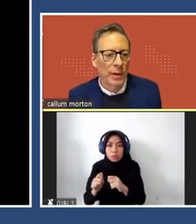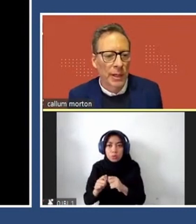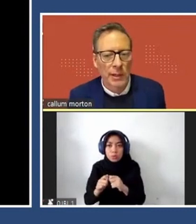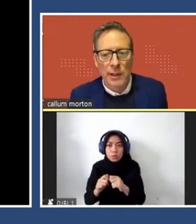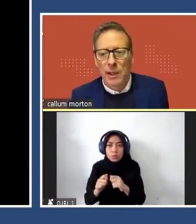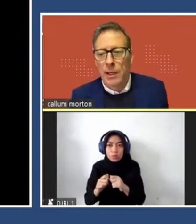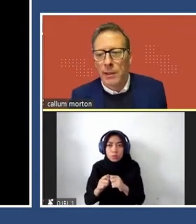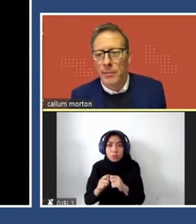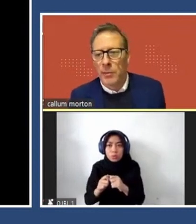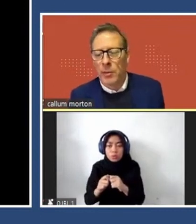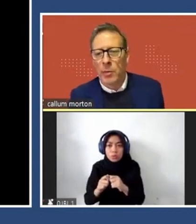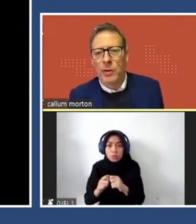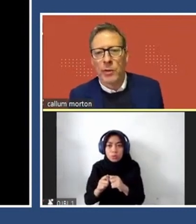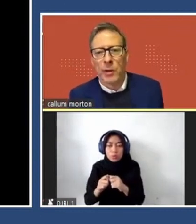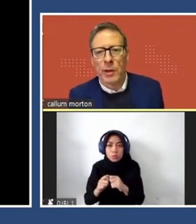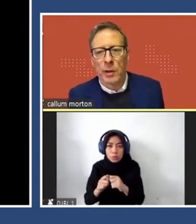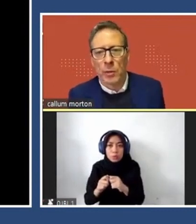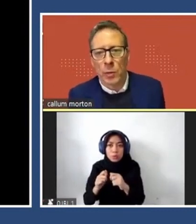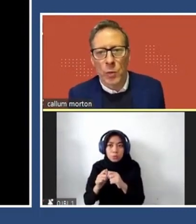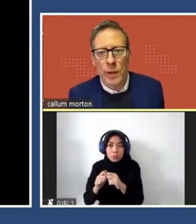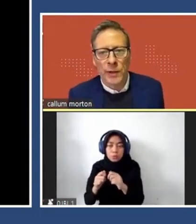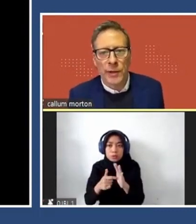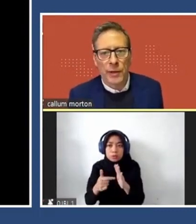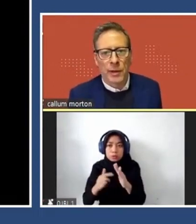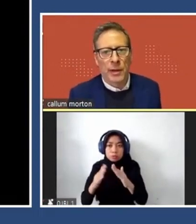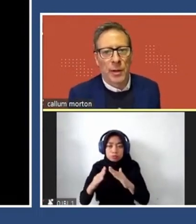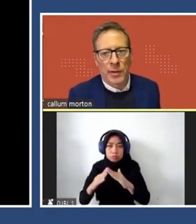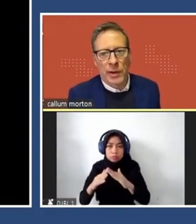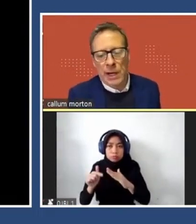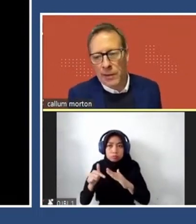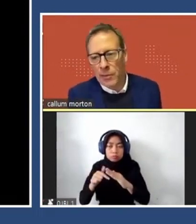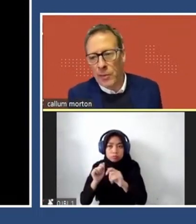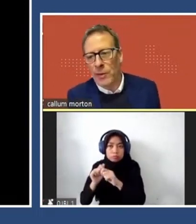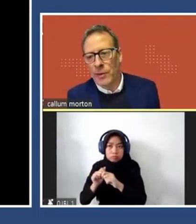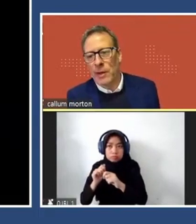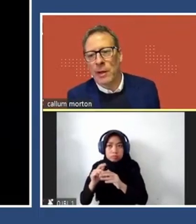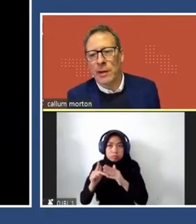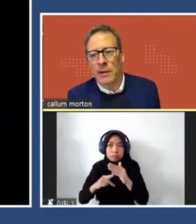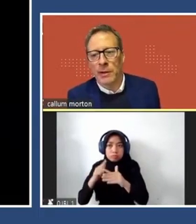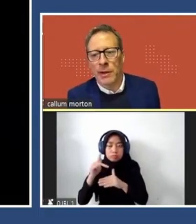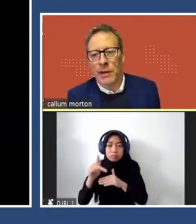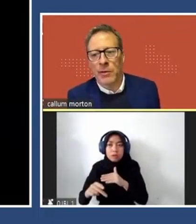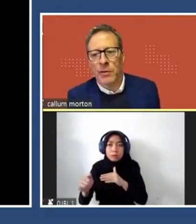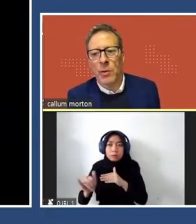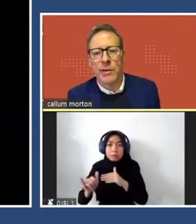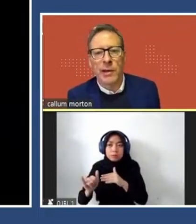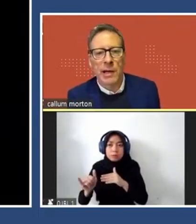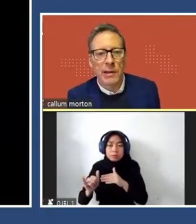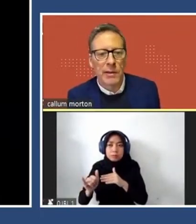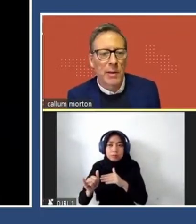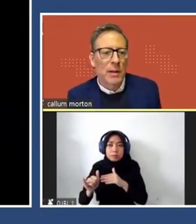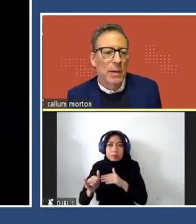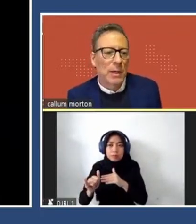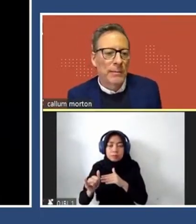don't get do break your heart. I worked with, I was the artist, with an Indigenous artist called